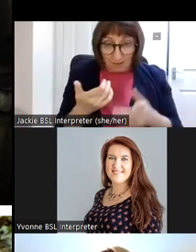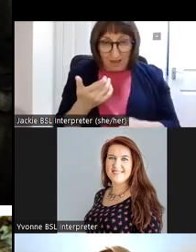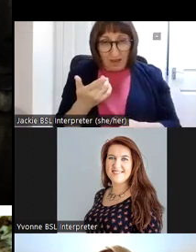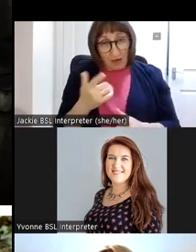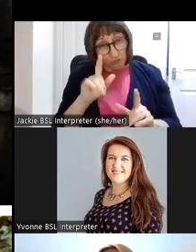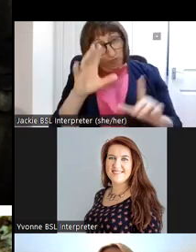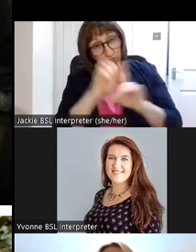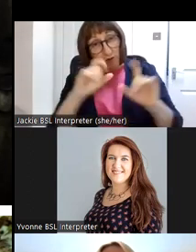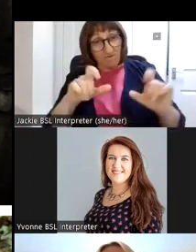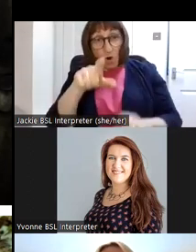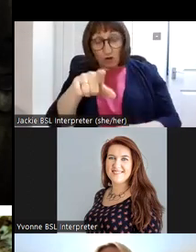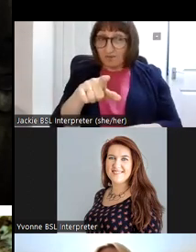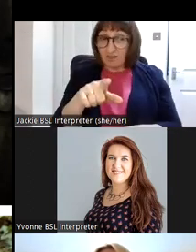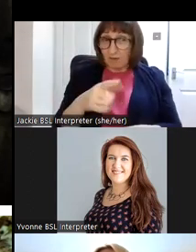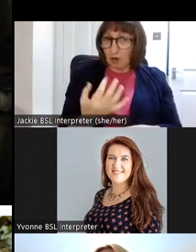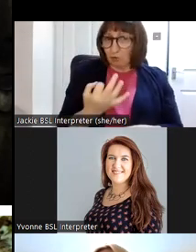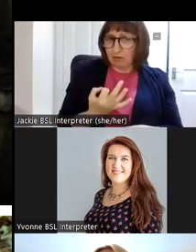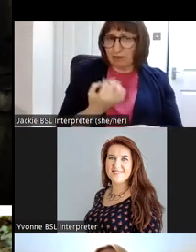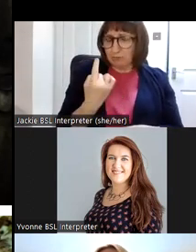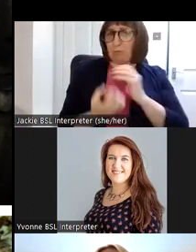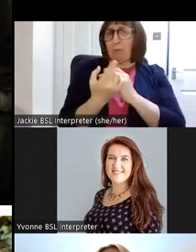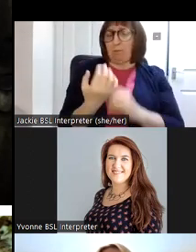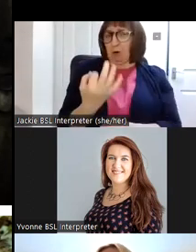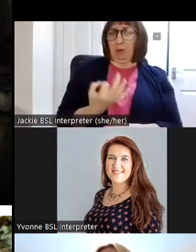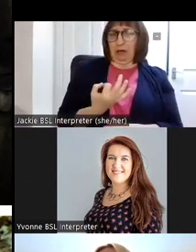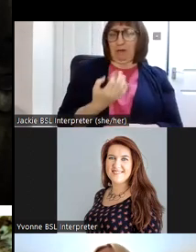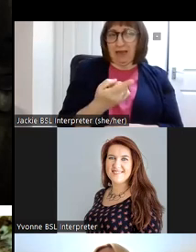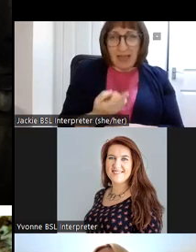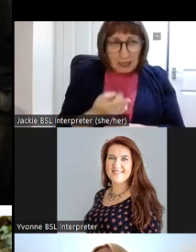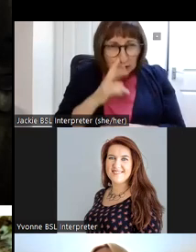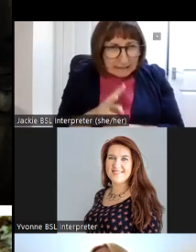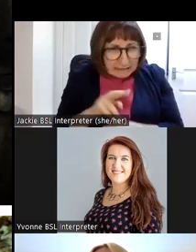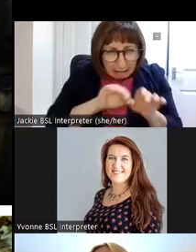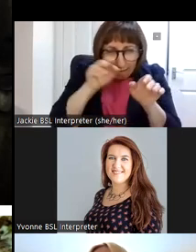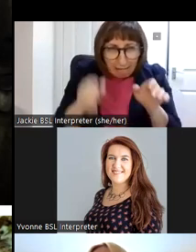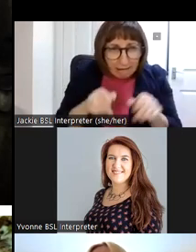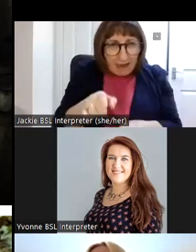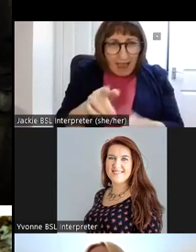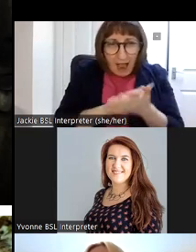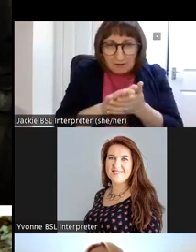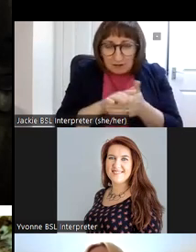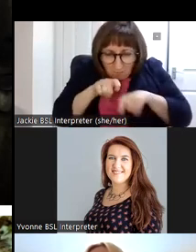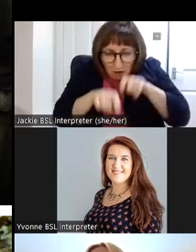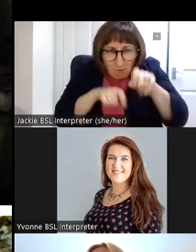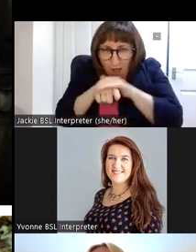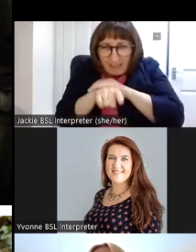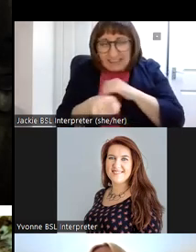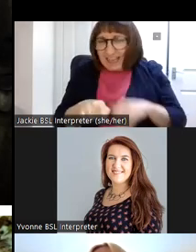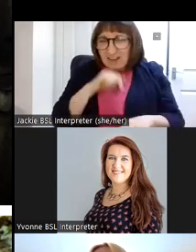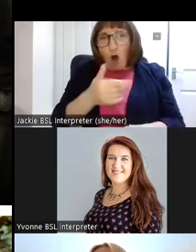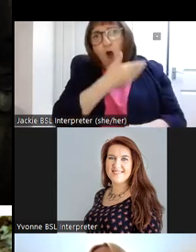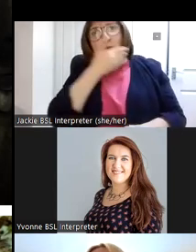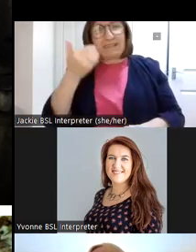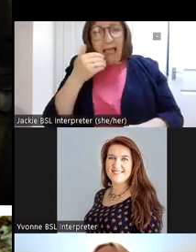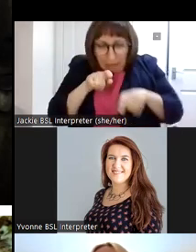here this this was a query we received one day uh so you can see sometimes the spaces we have to crawl into aren't always the nicest